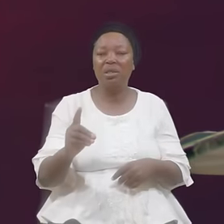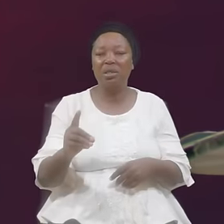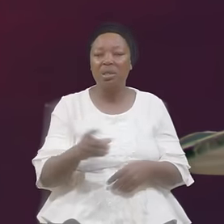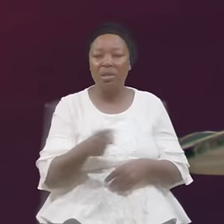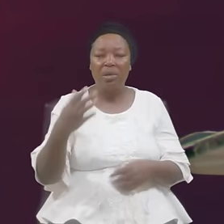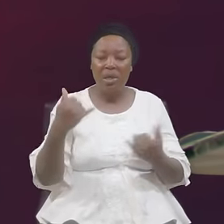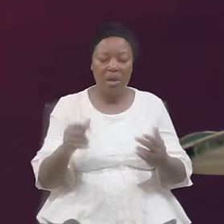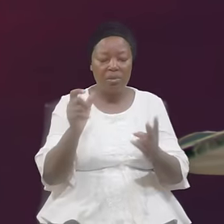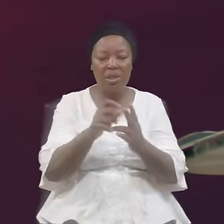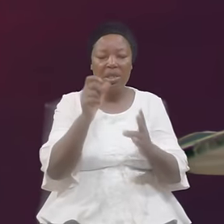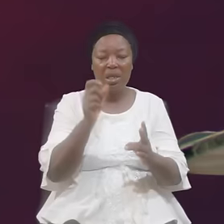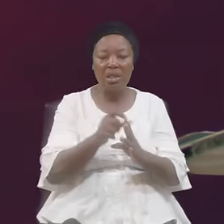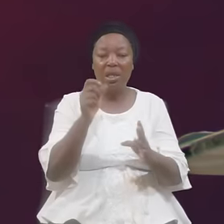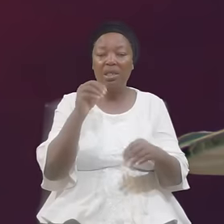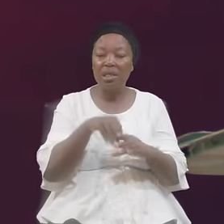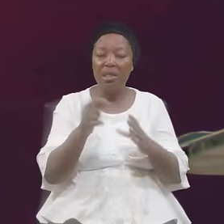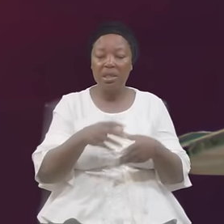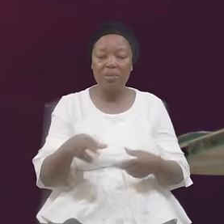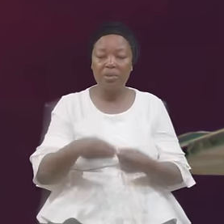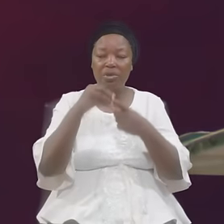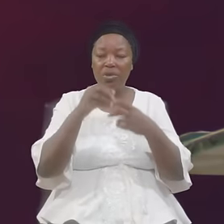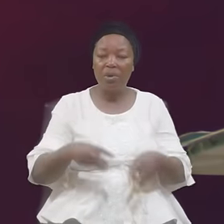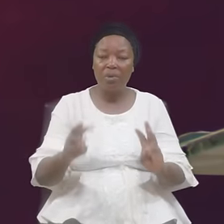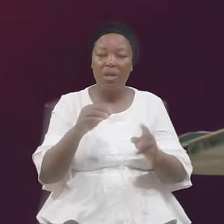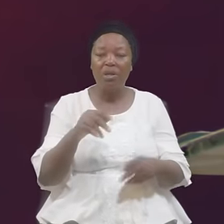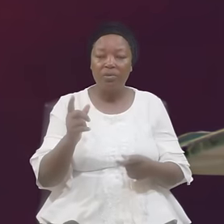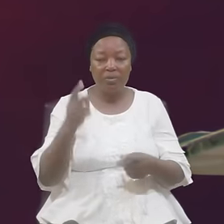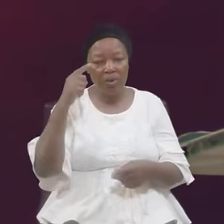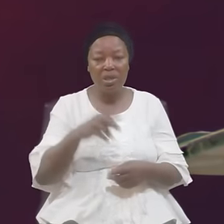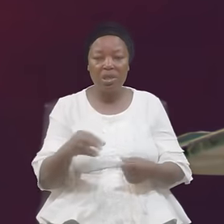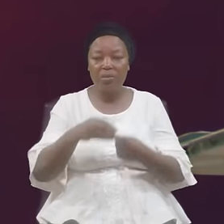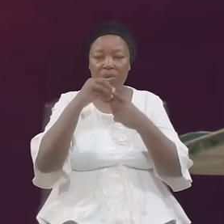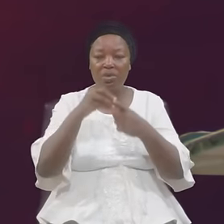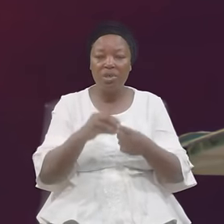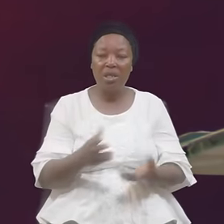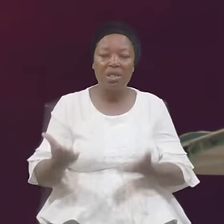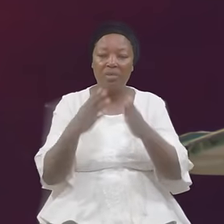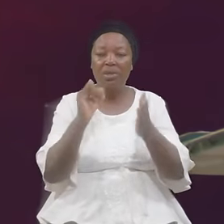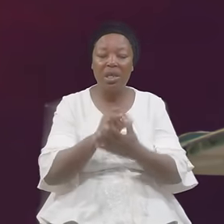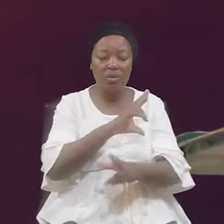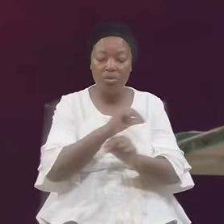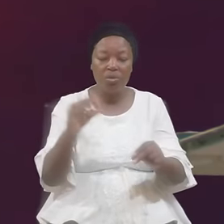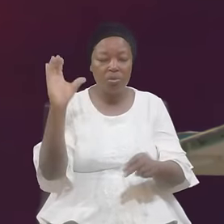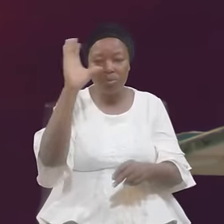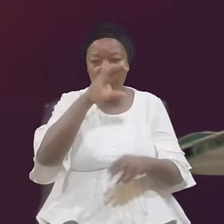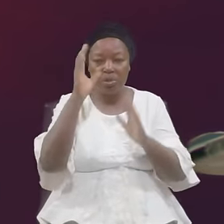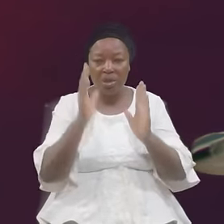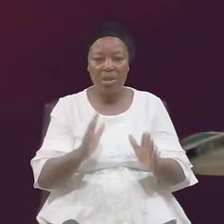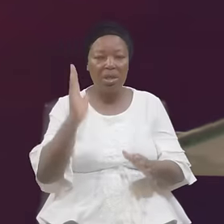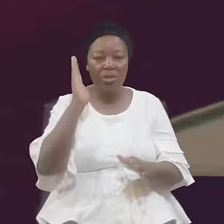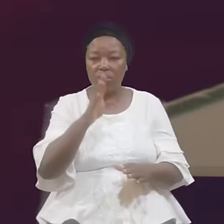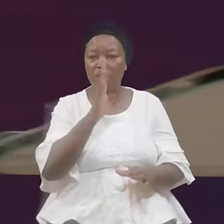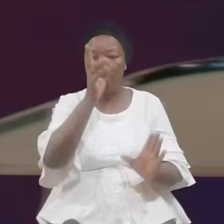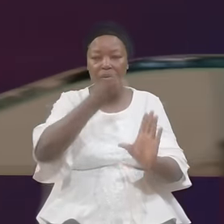In A Special Way To A Special Service That No Stranger Shall Take Part In